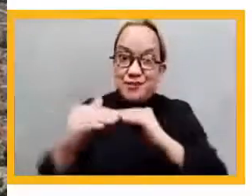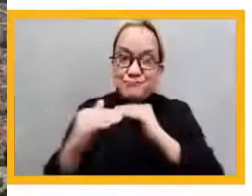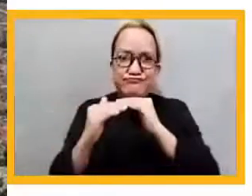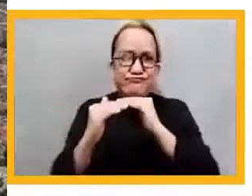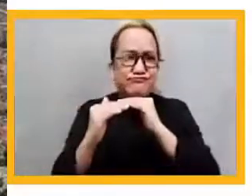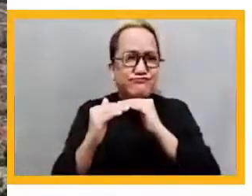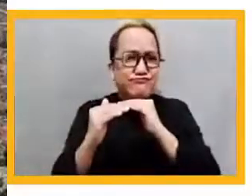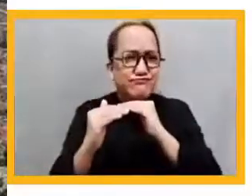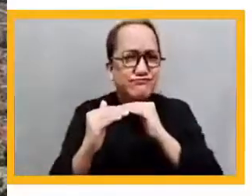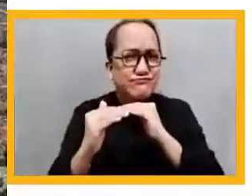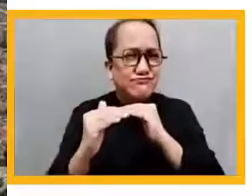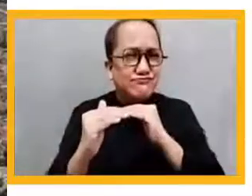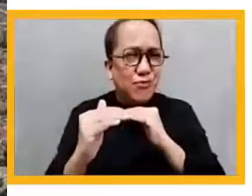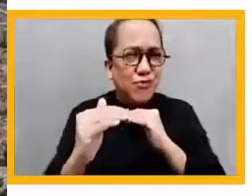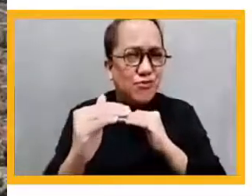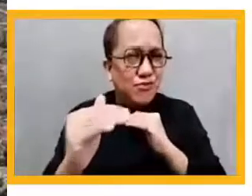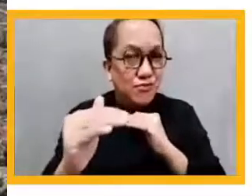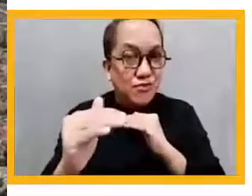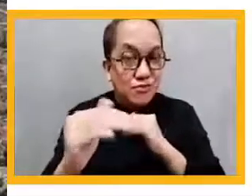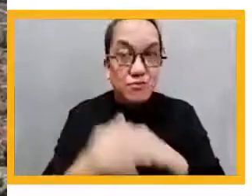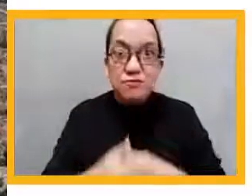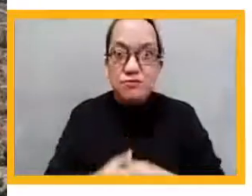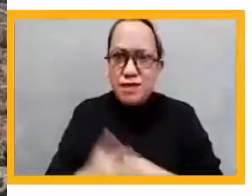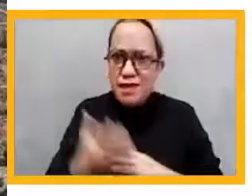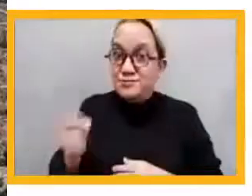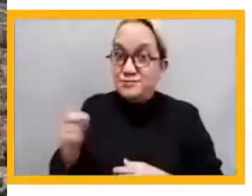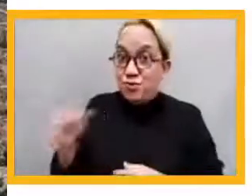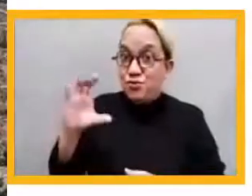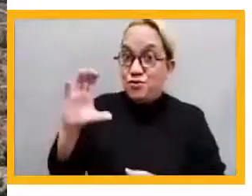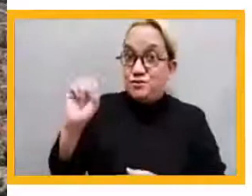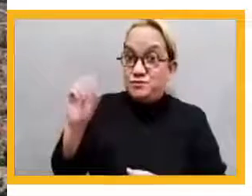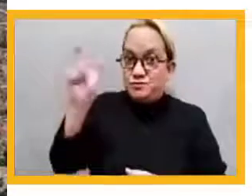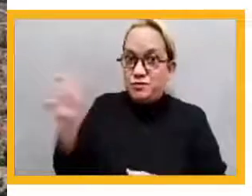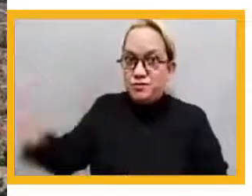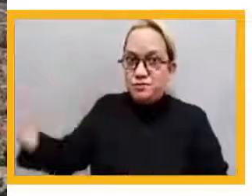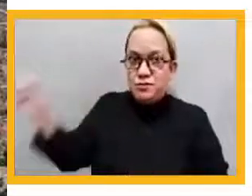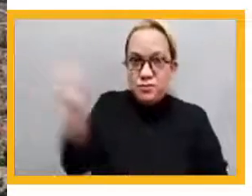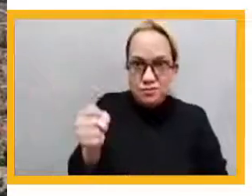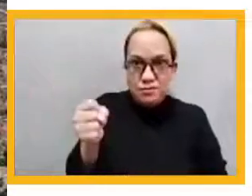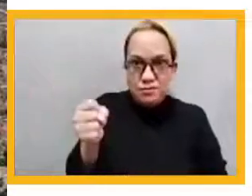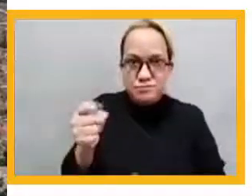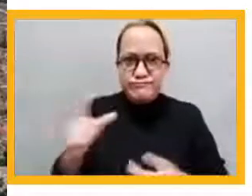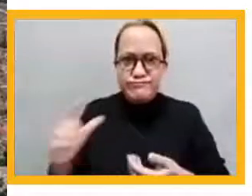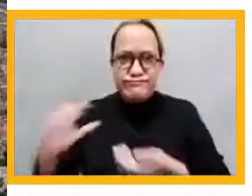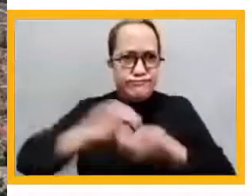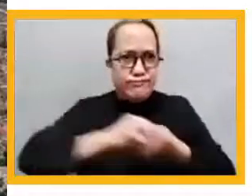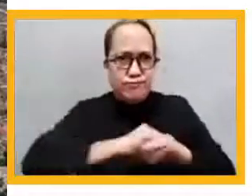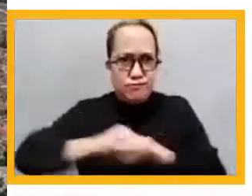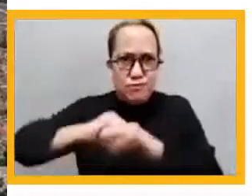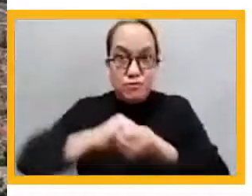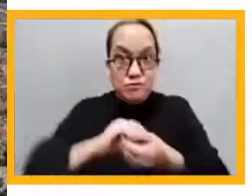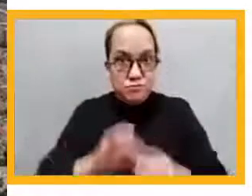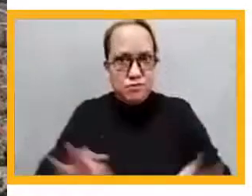public partnerships. This is crucial for quality and sustainability. Thank you very much.